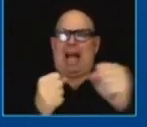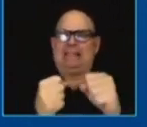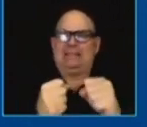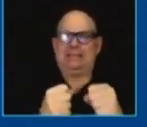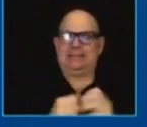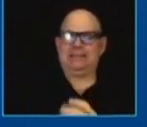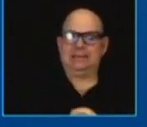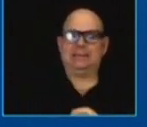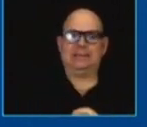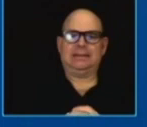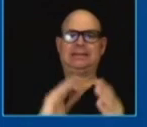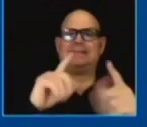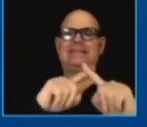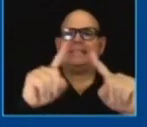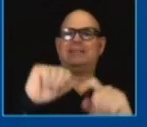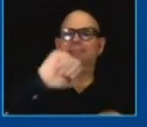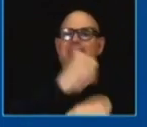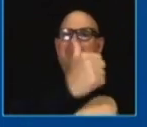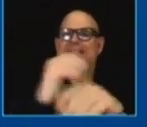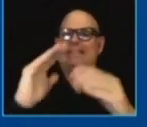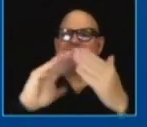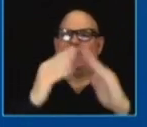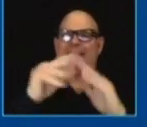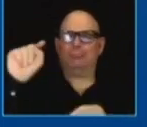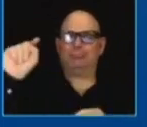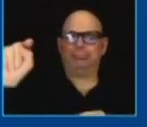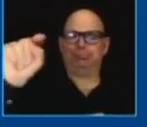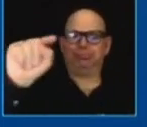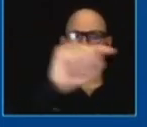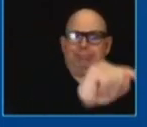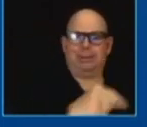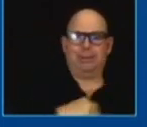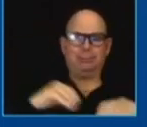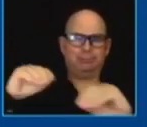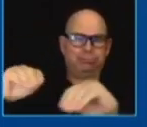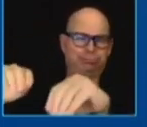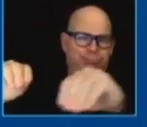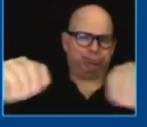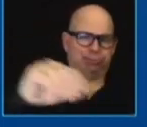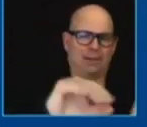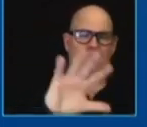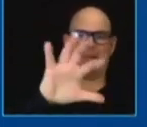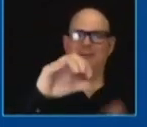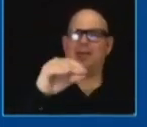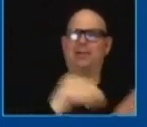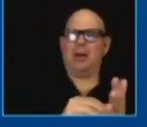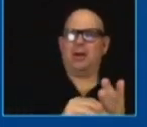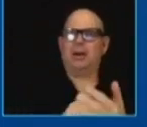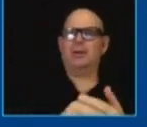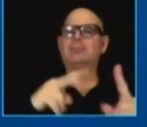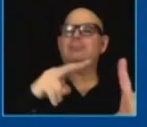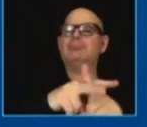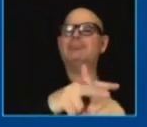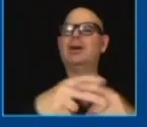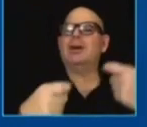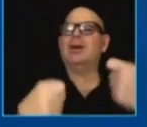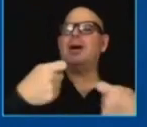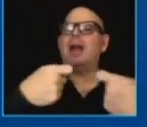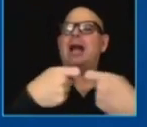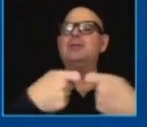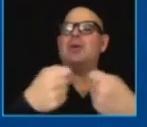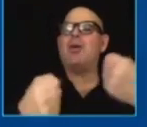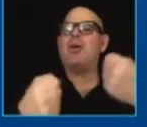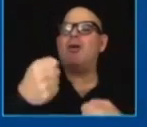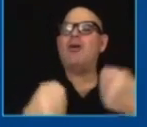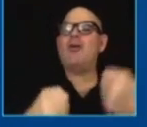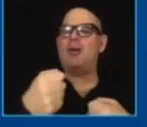500 000 charging stations for electric vehicles all across this nation and we're we were focused on delivering